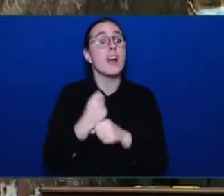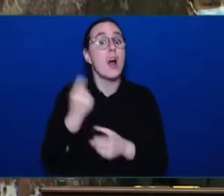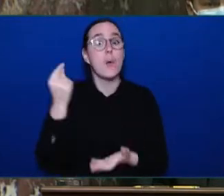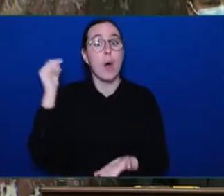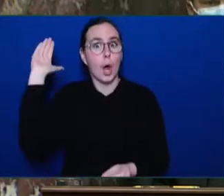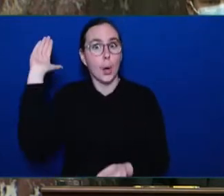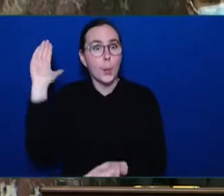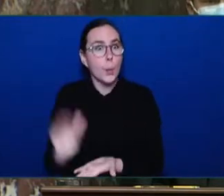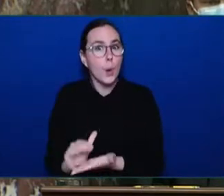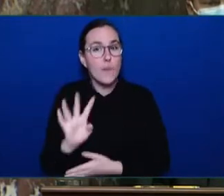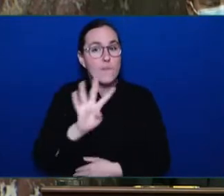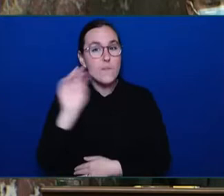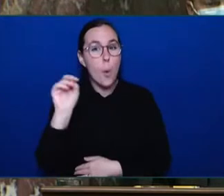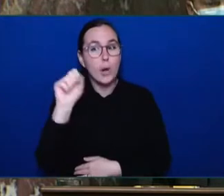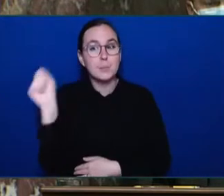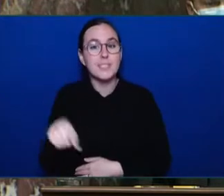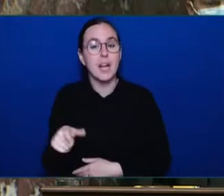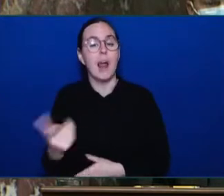Speaker, need...